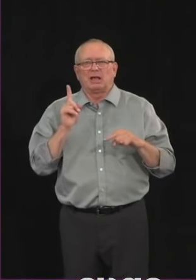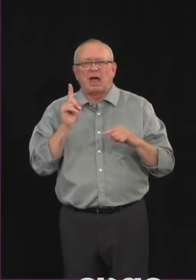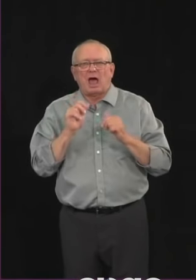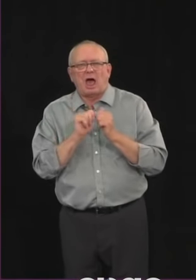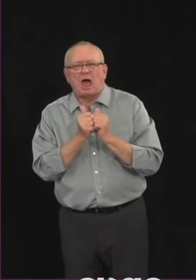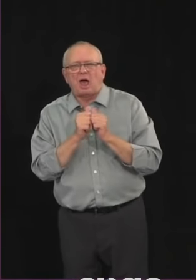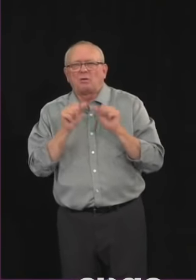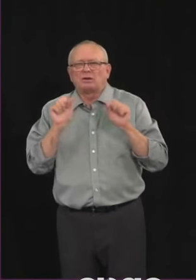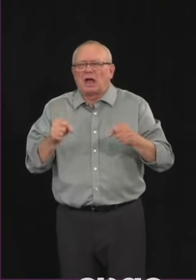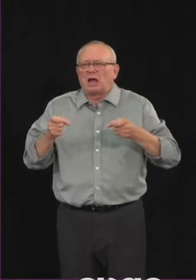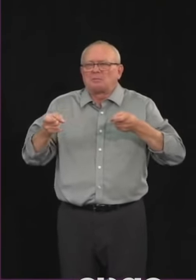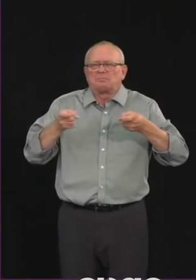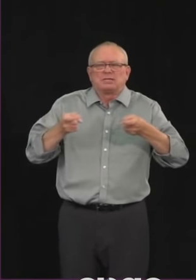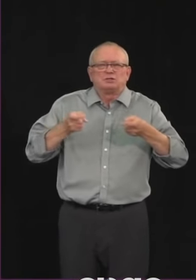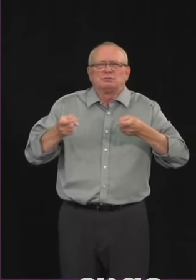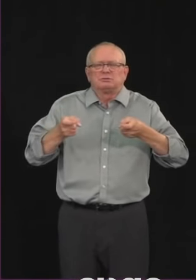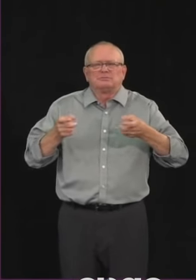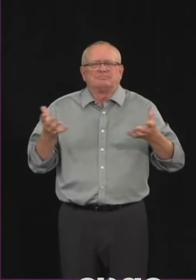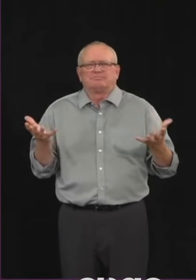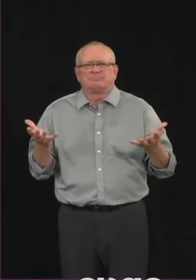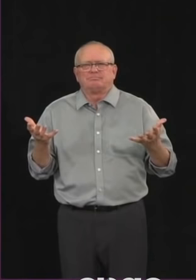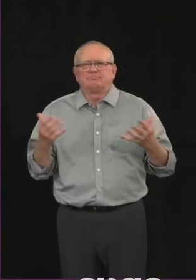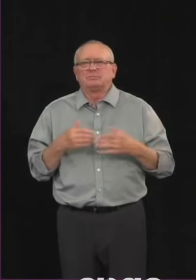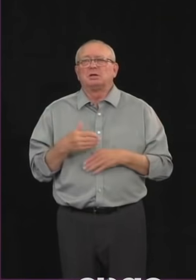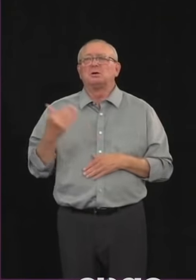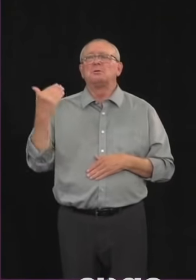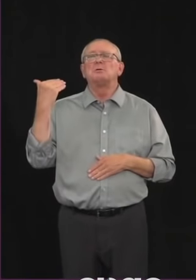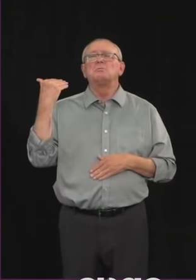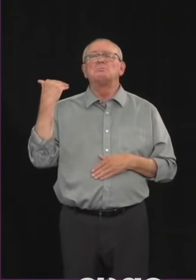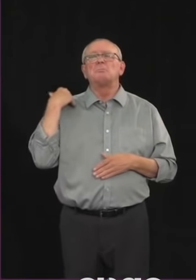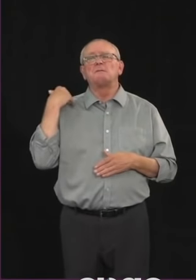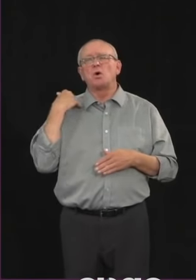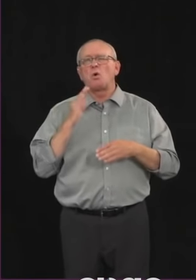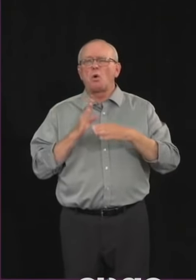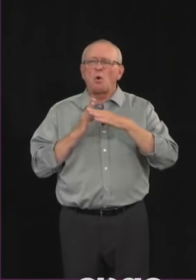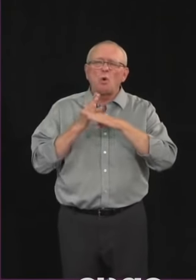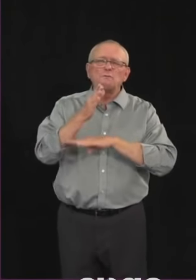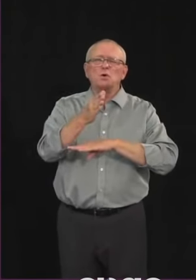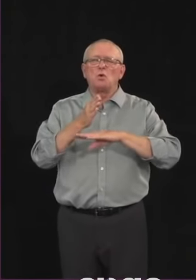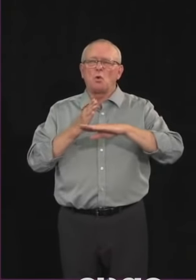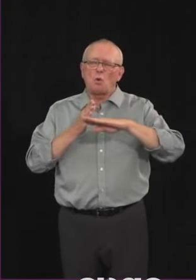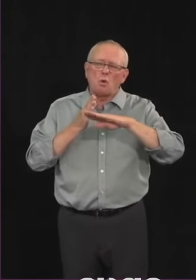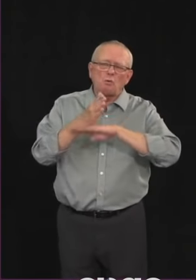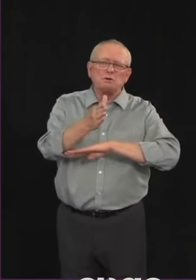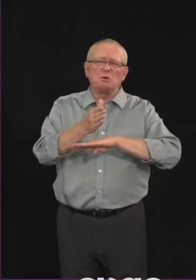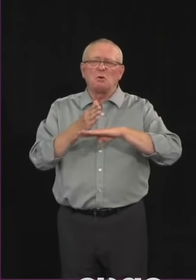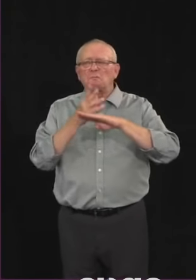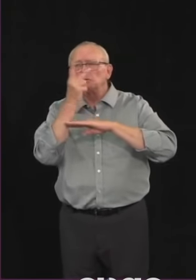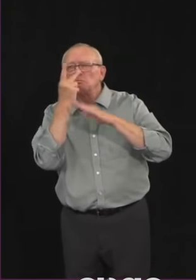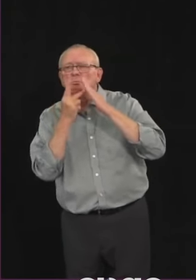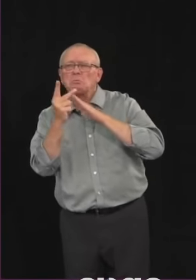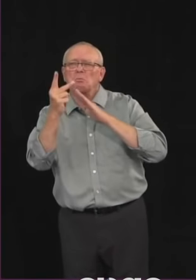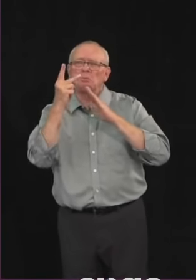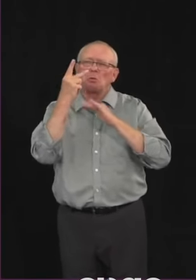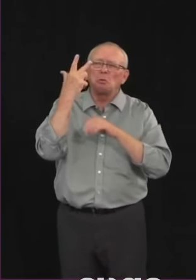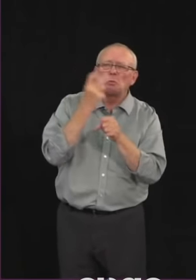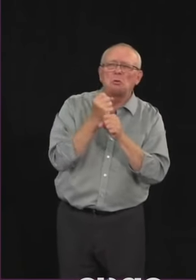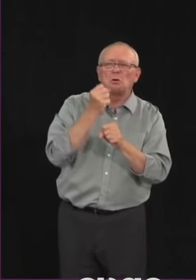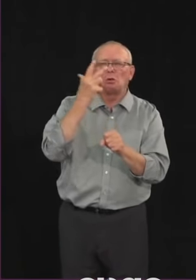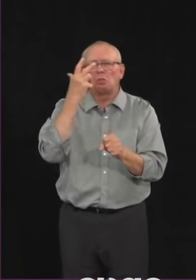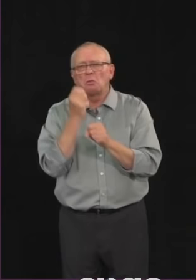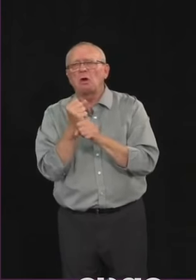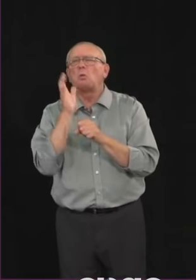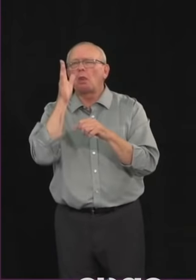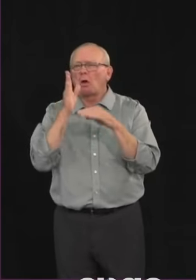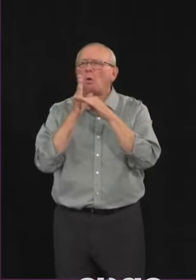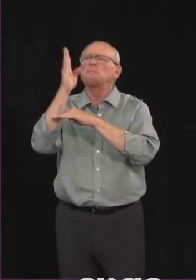had uh cost overruns of uh up to 2 billion dollars in the next three years so um we look forward to working with the alberta medical